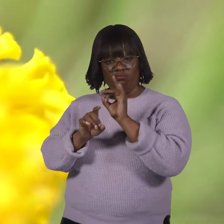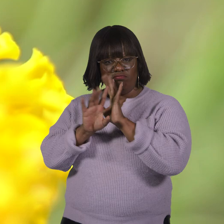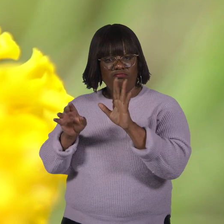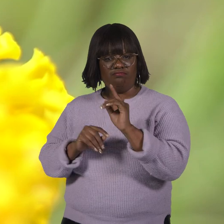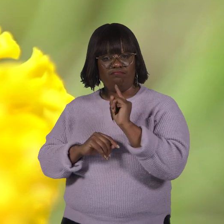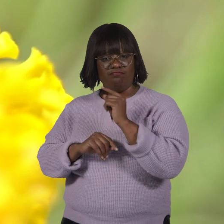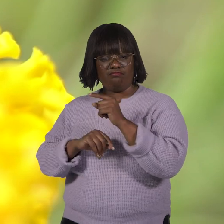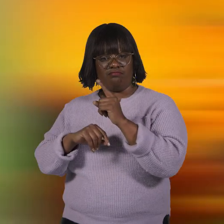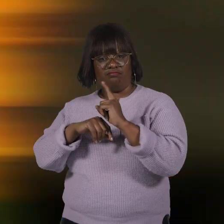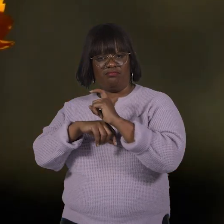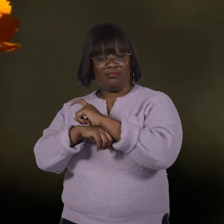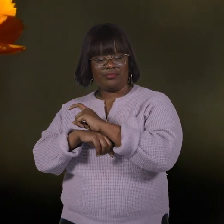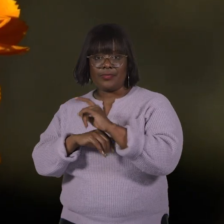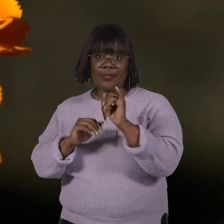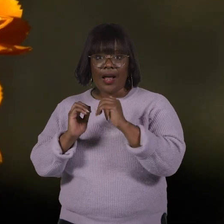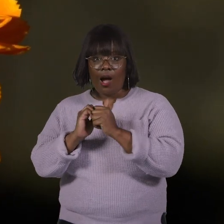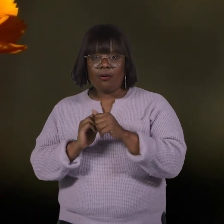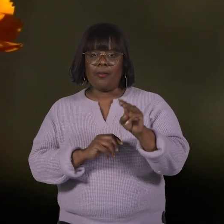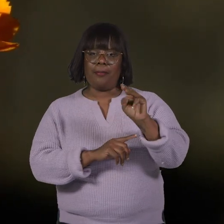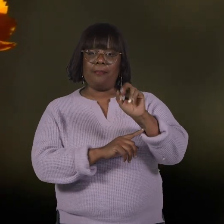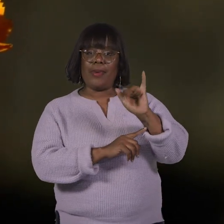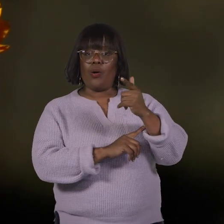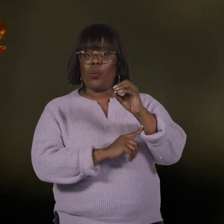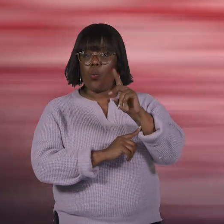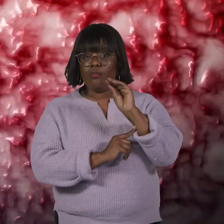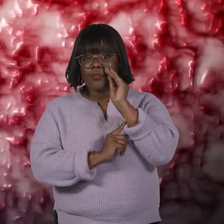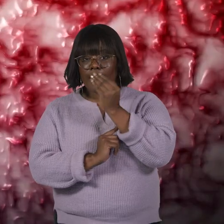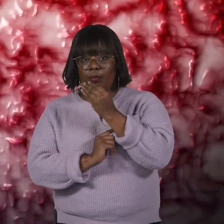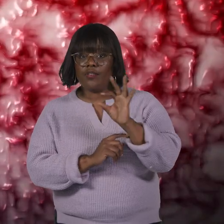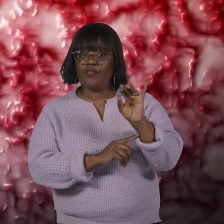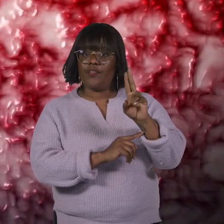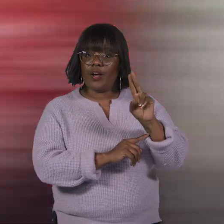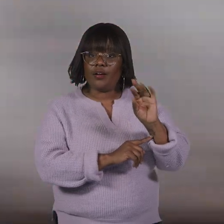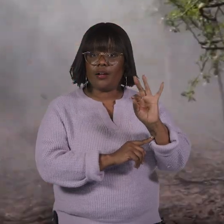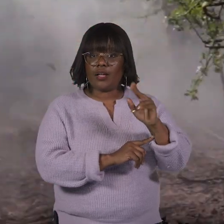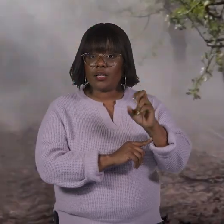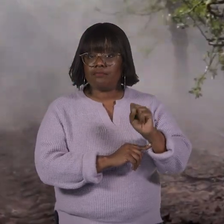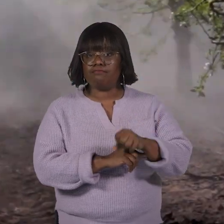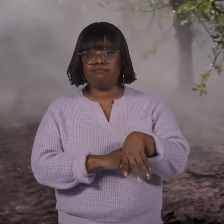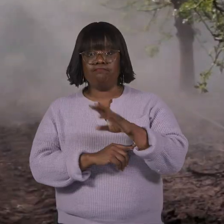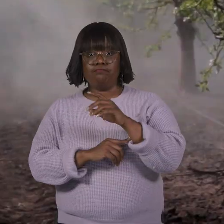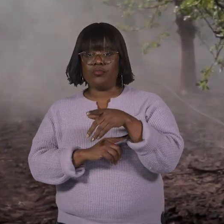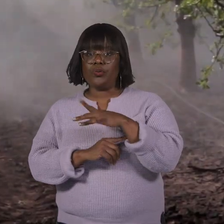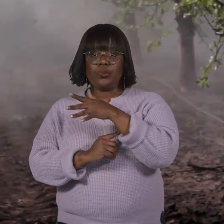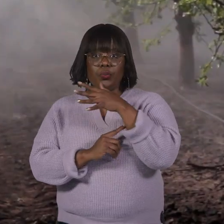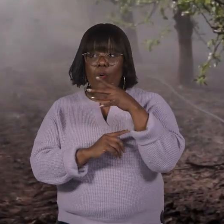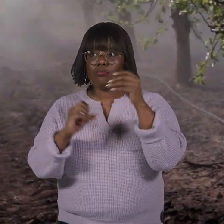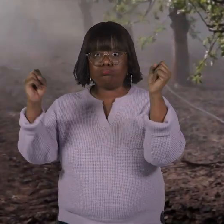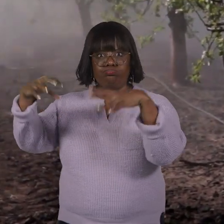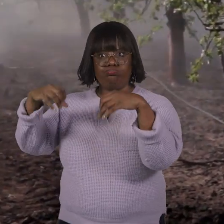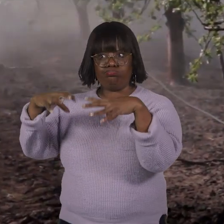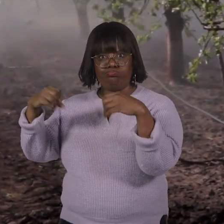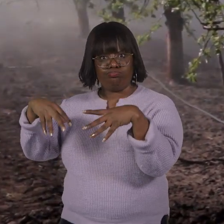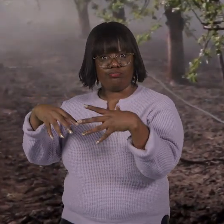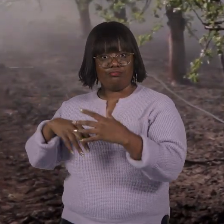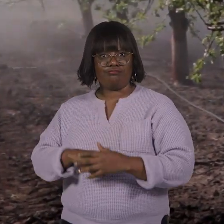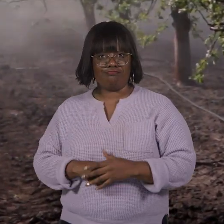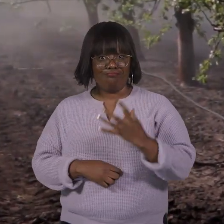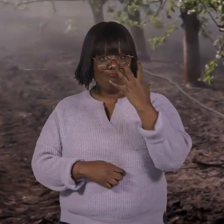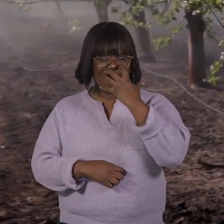the harmful nematodes by using marigolds, fungus, and soil steaming. Wow!